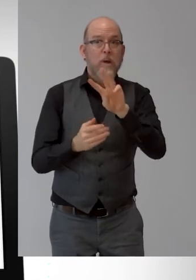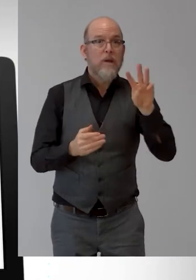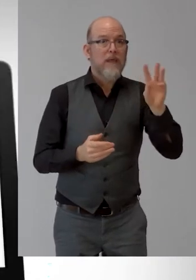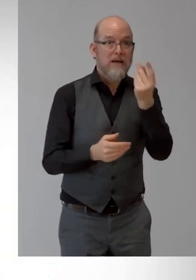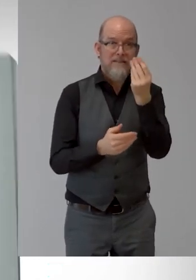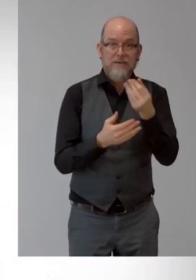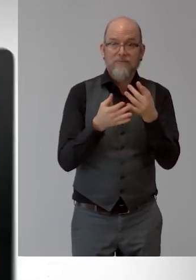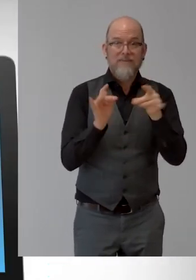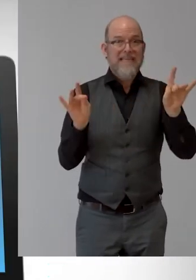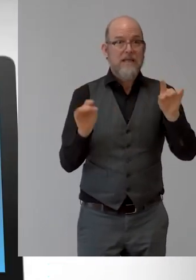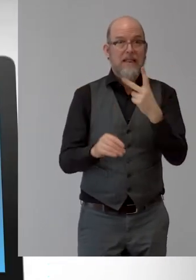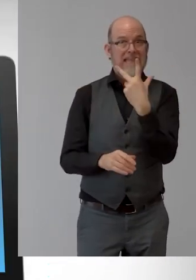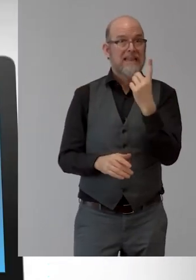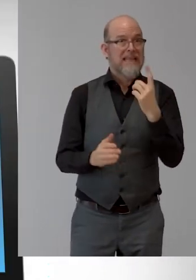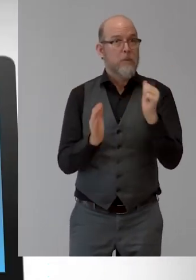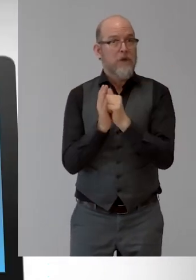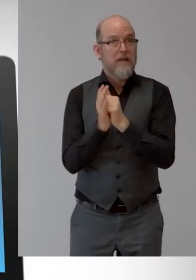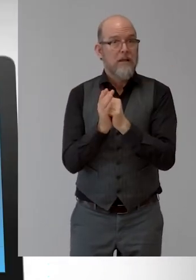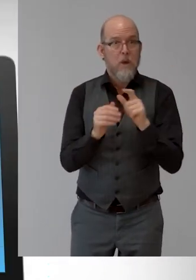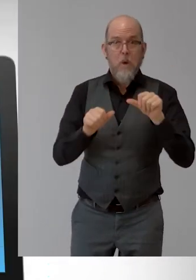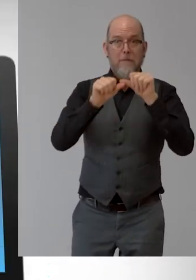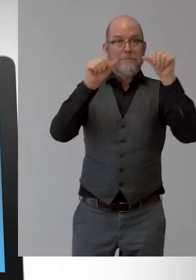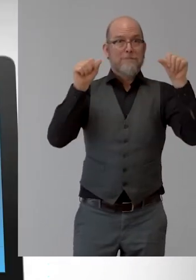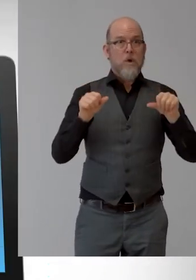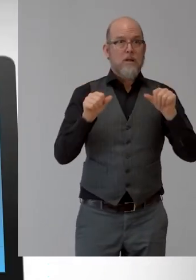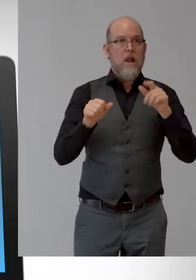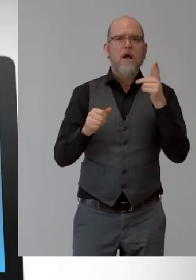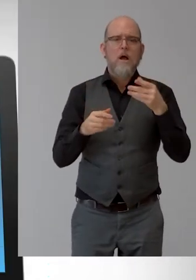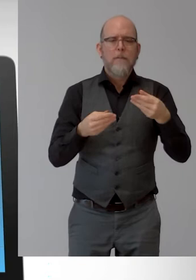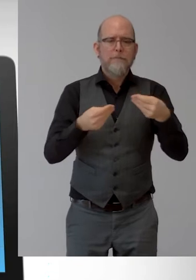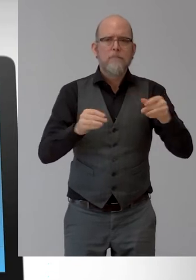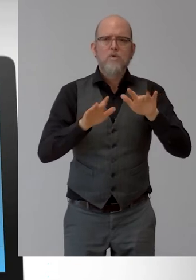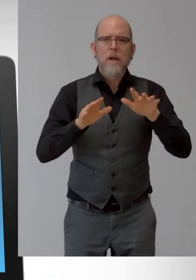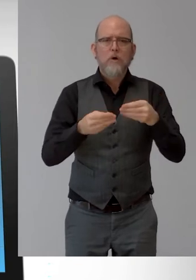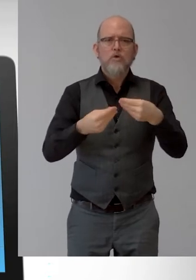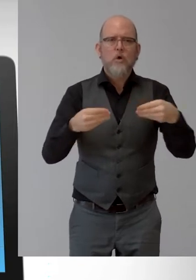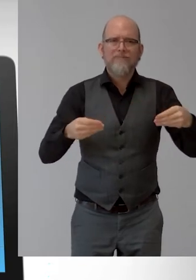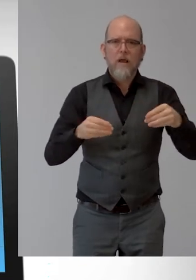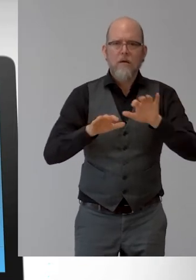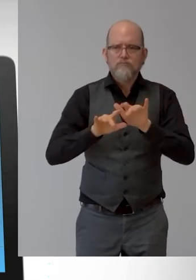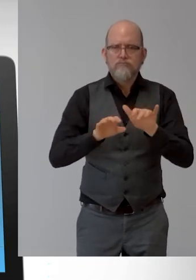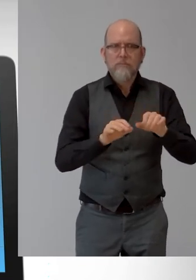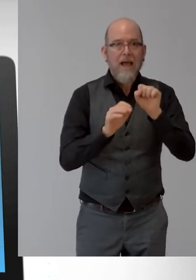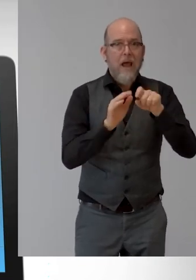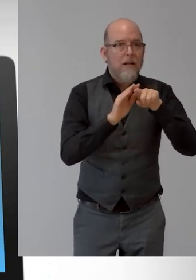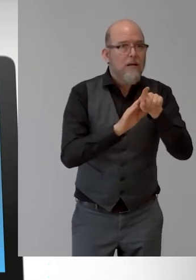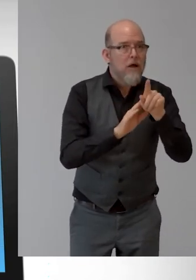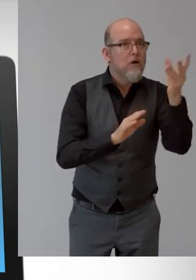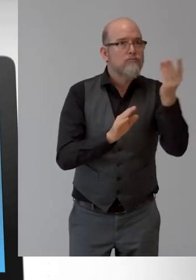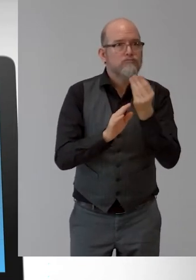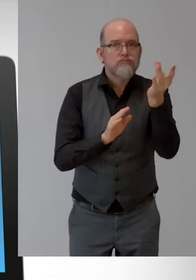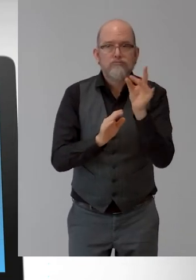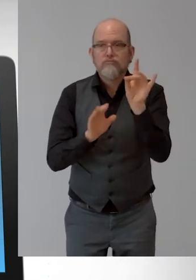software. There is lots of software to choose from, but all use roughly the same method.